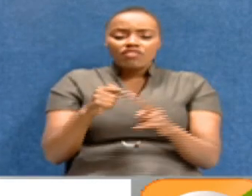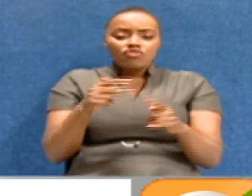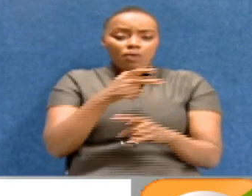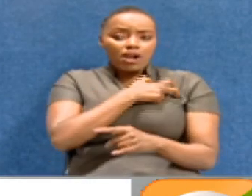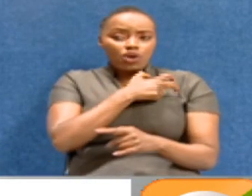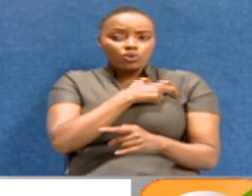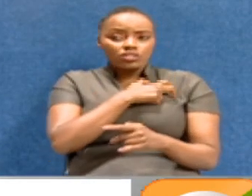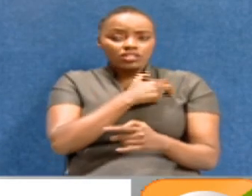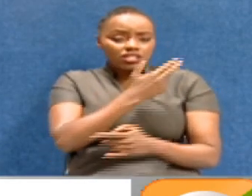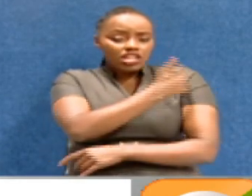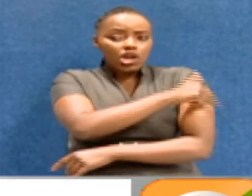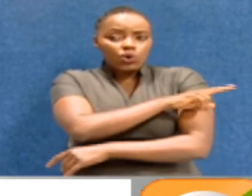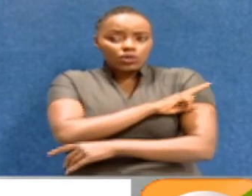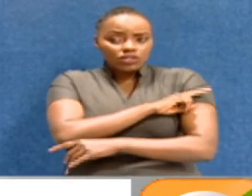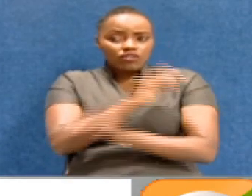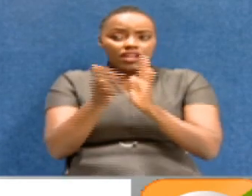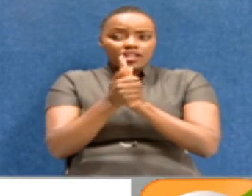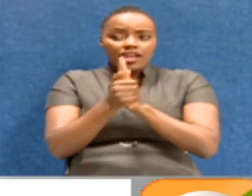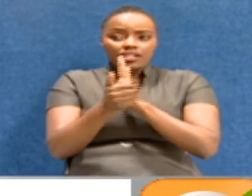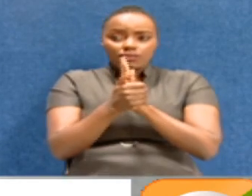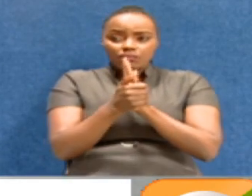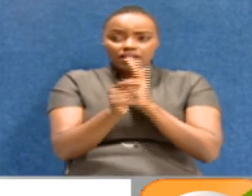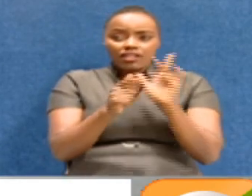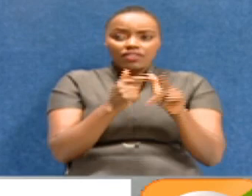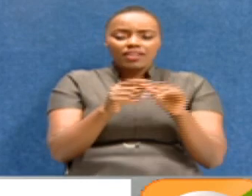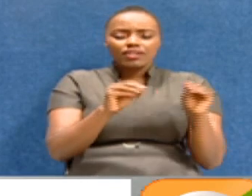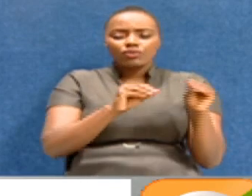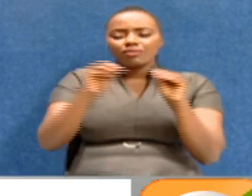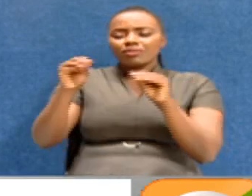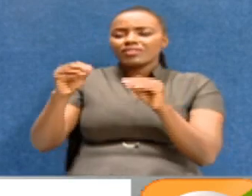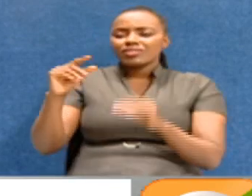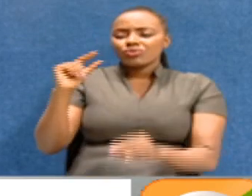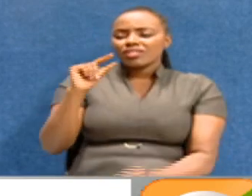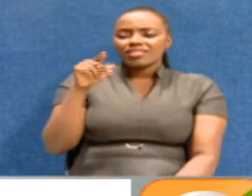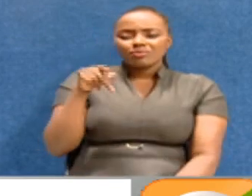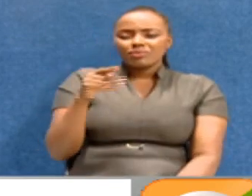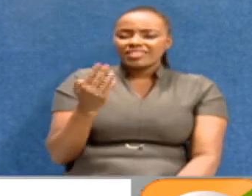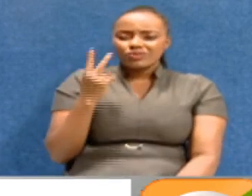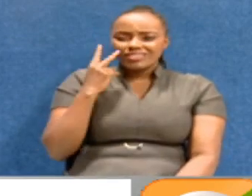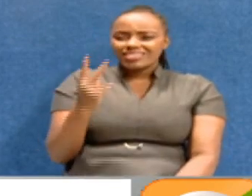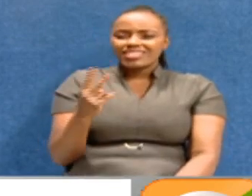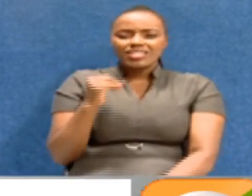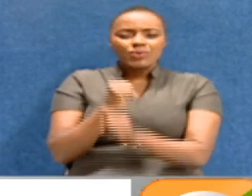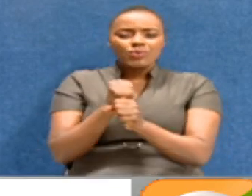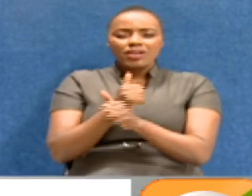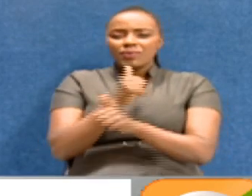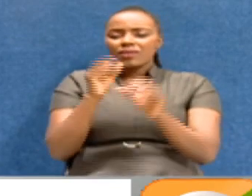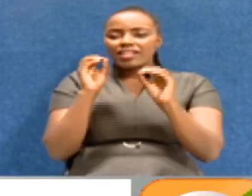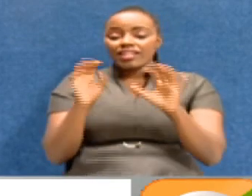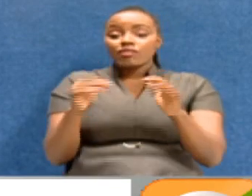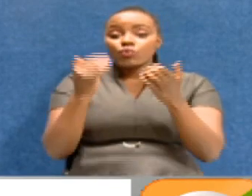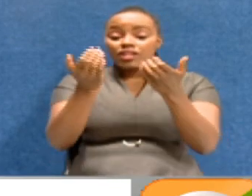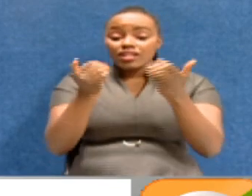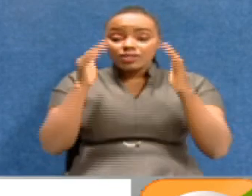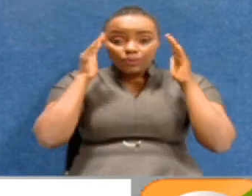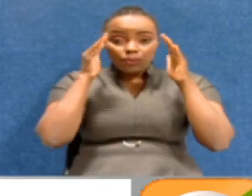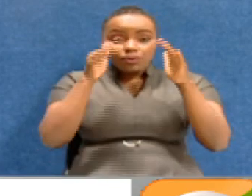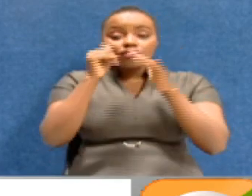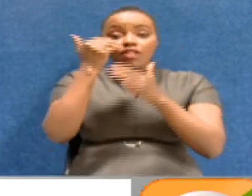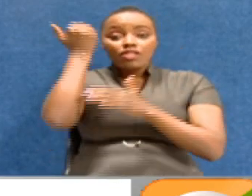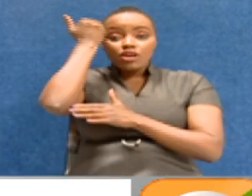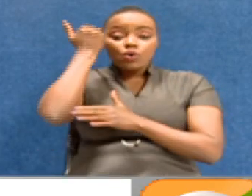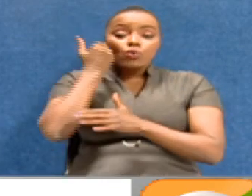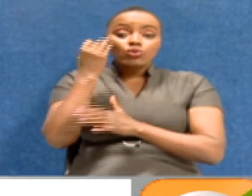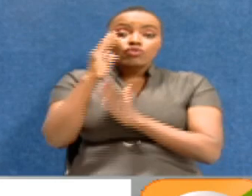in a hospital, an expert consultant, then you go to a GP, you see. So it doesn't work. So I think that we need to look at the Court of